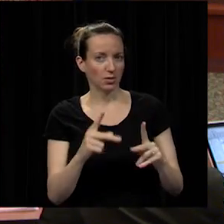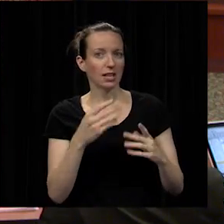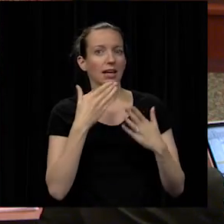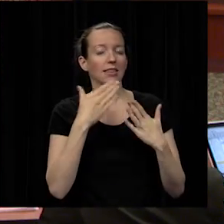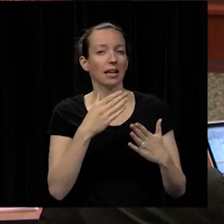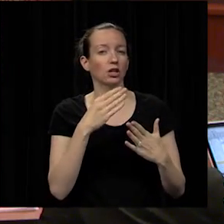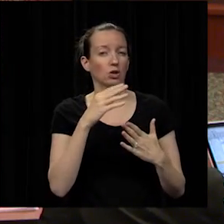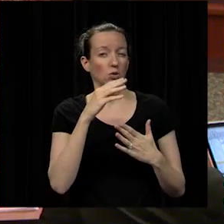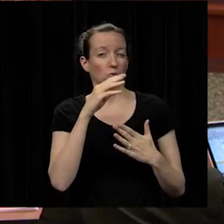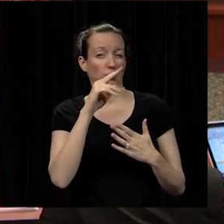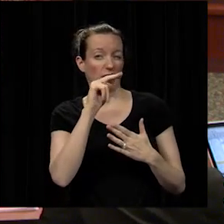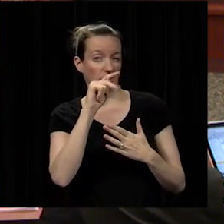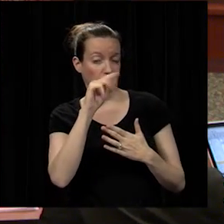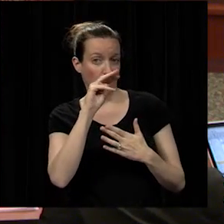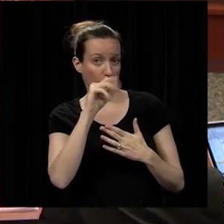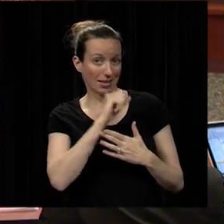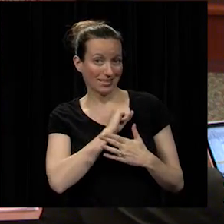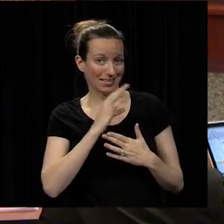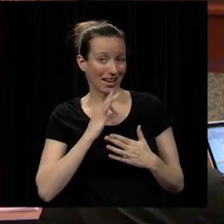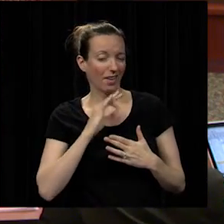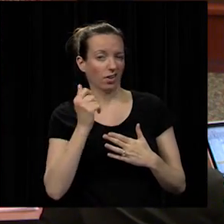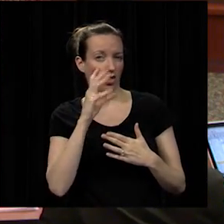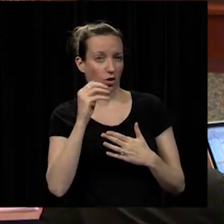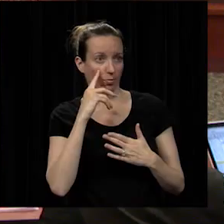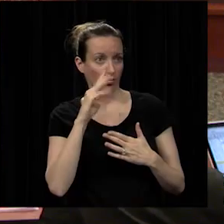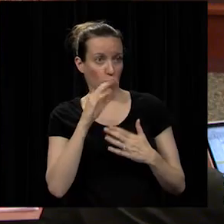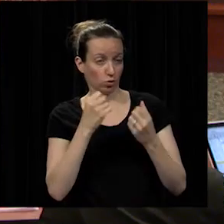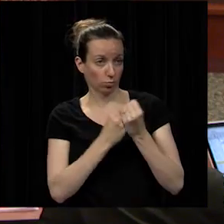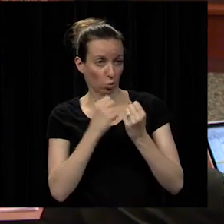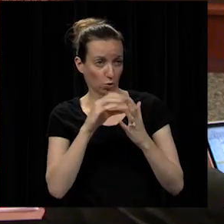ntma staff and partner companies for your support to our students